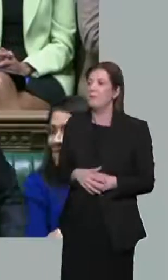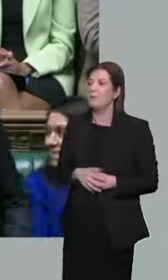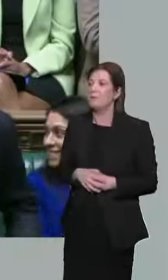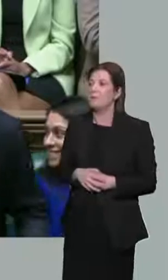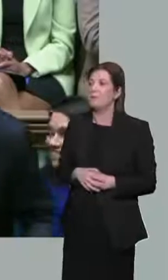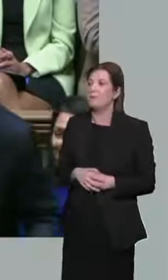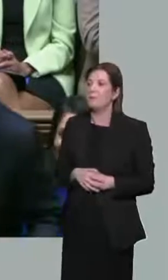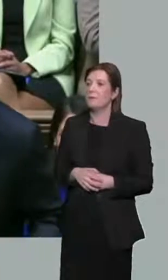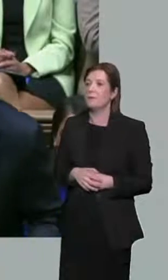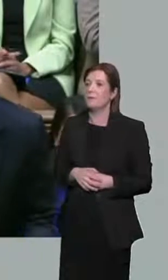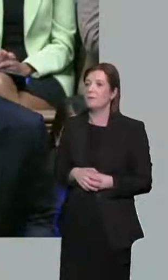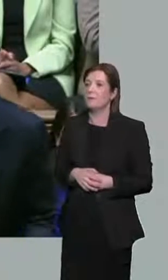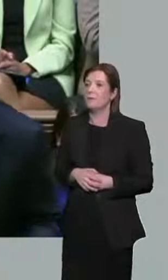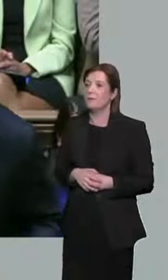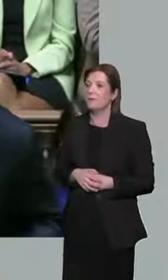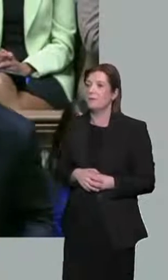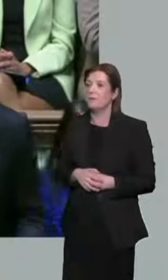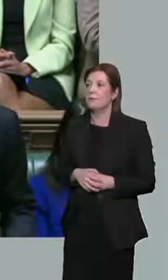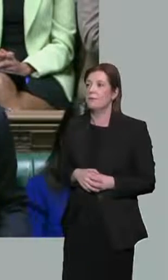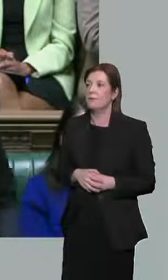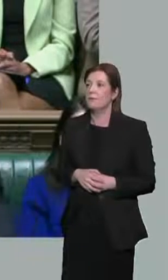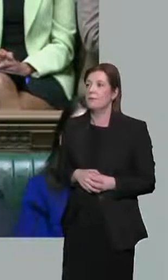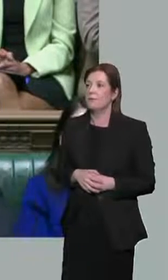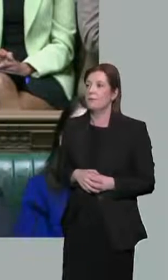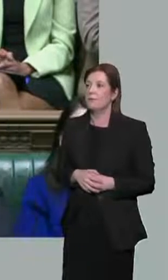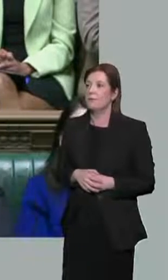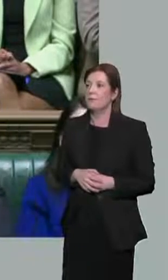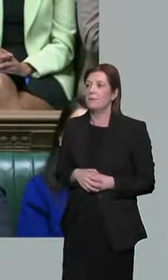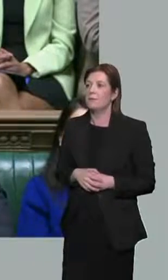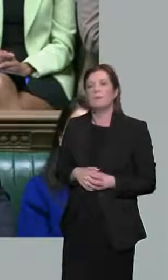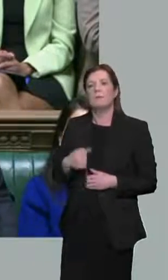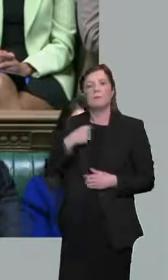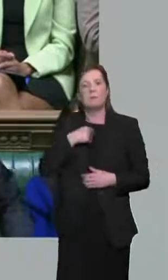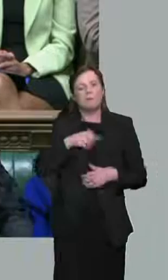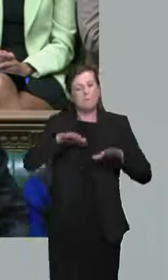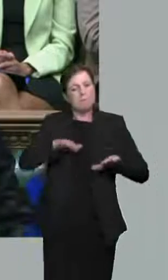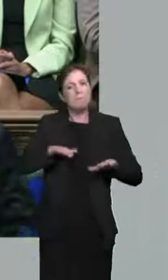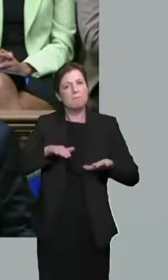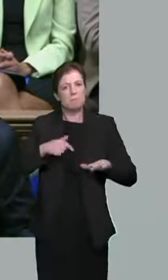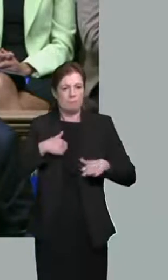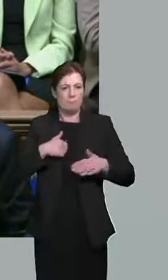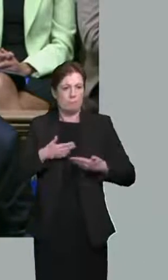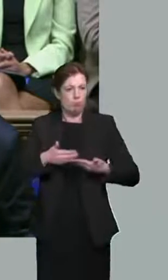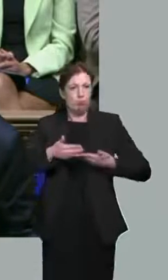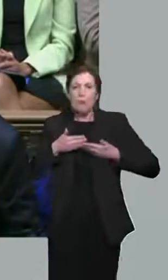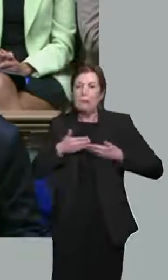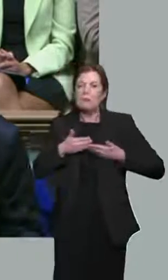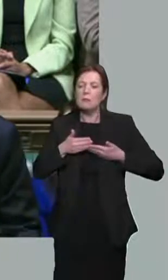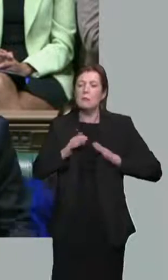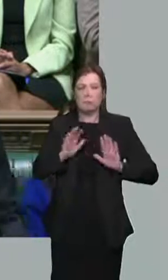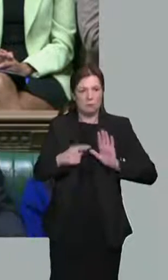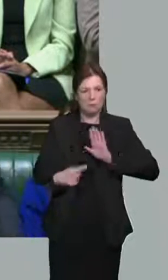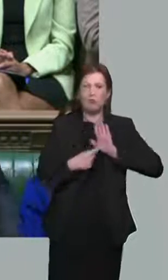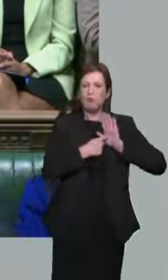It was because how seriously we take this nation's security that, 2020,